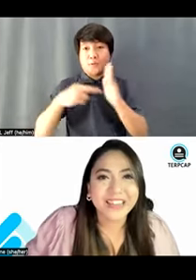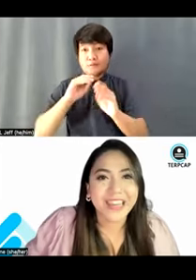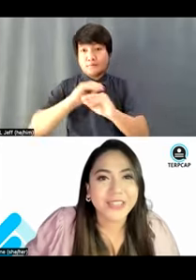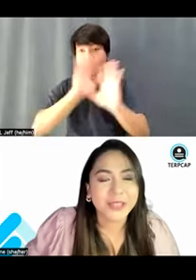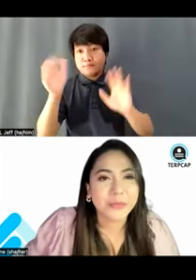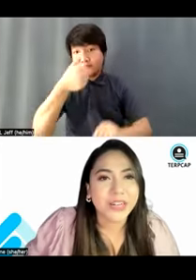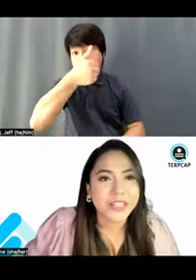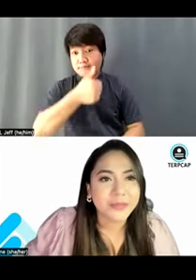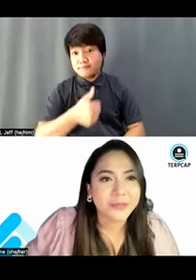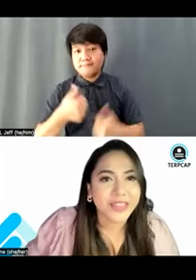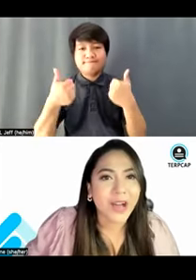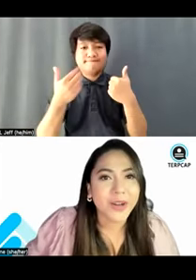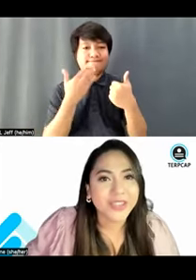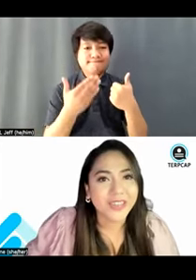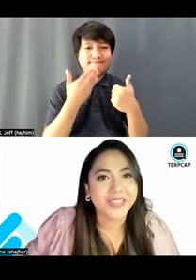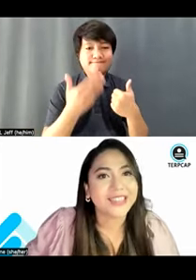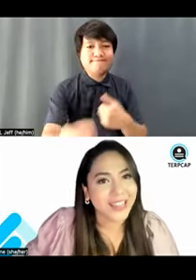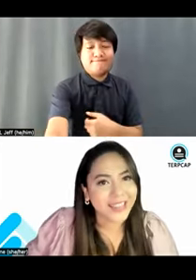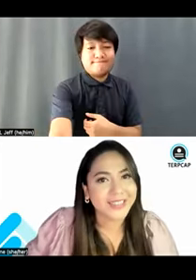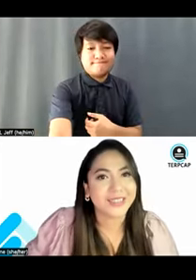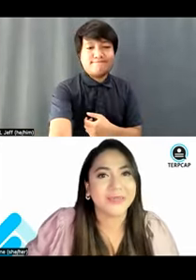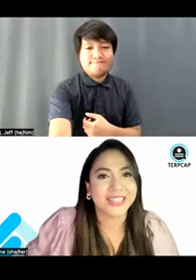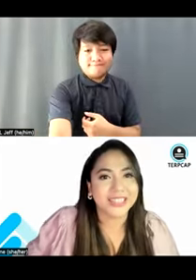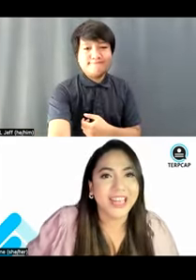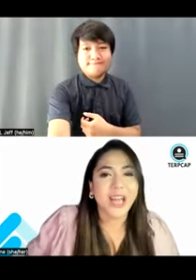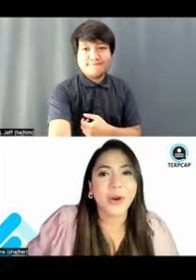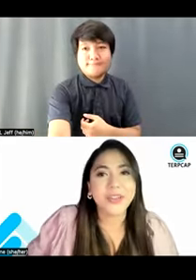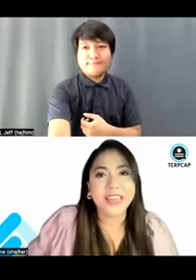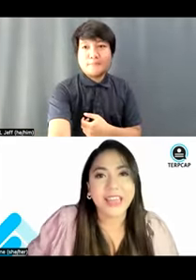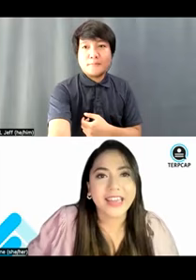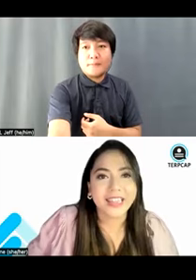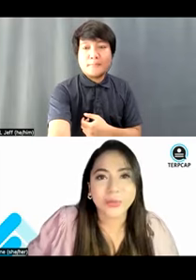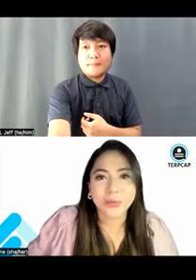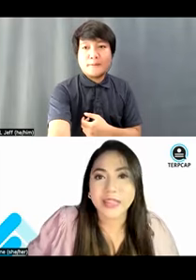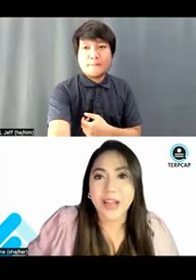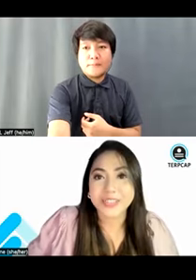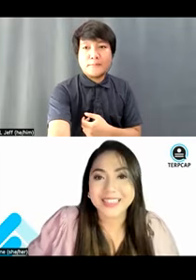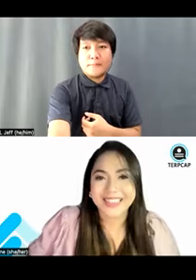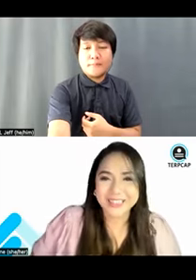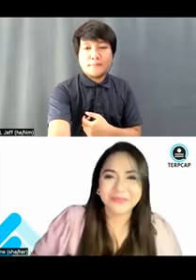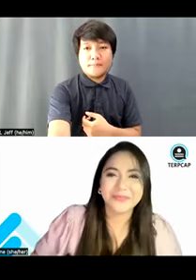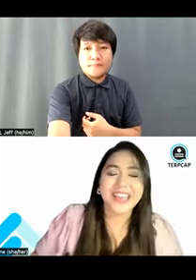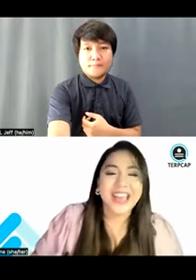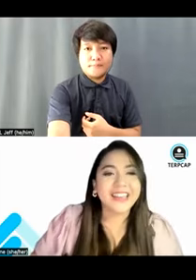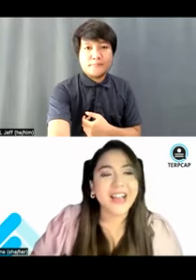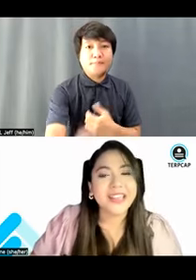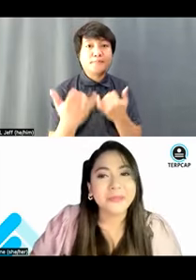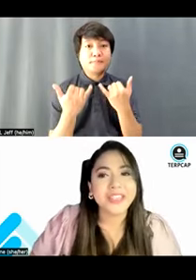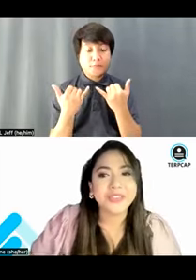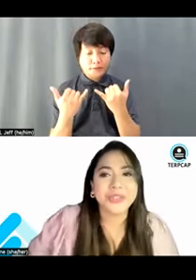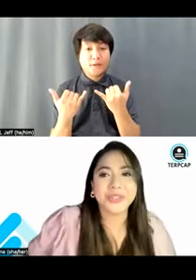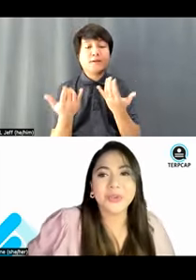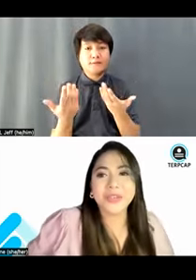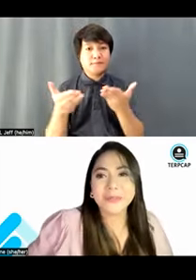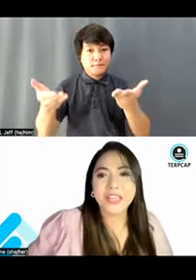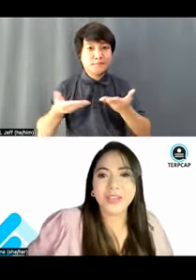Thank you so much. How about the others? Thank you so much. Okay, I guess we will now proceed. And now, let me